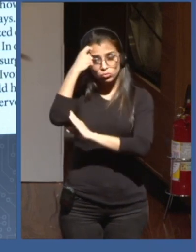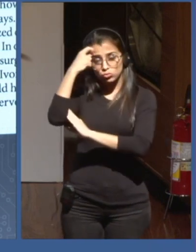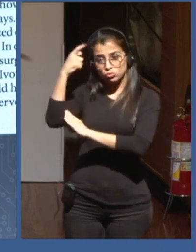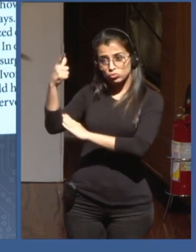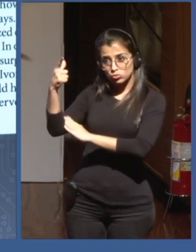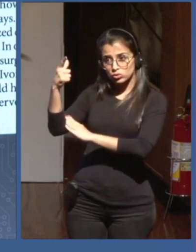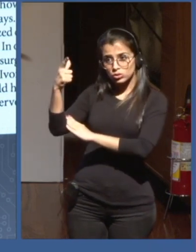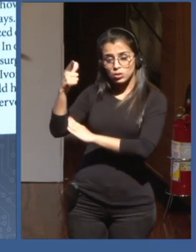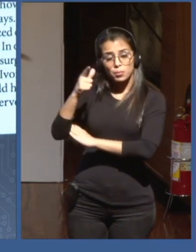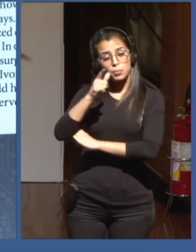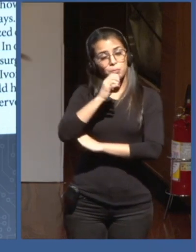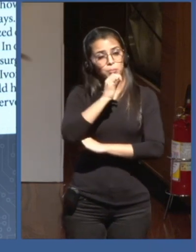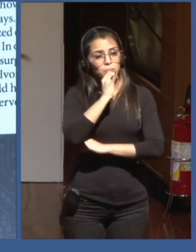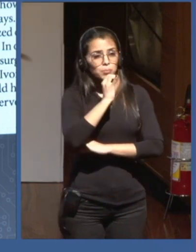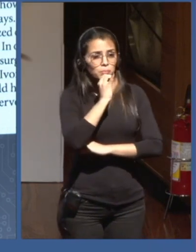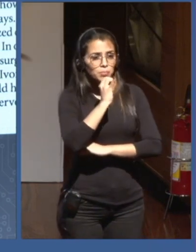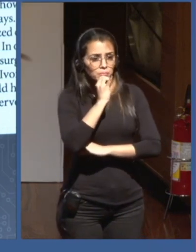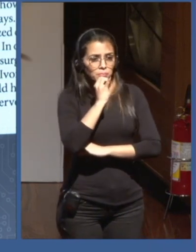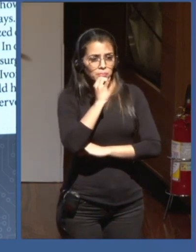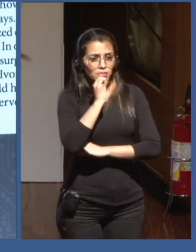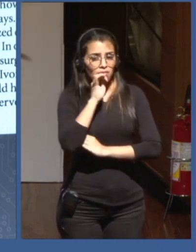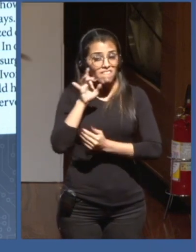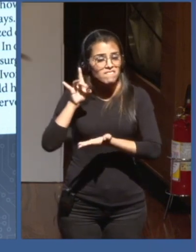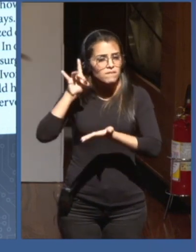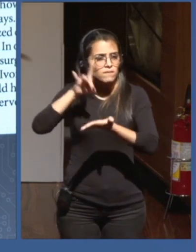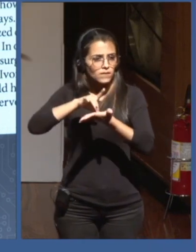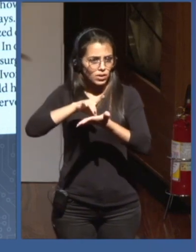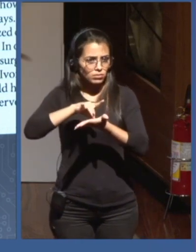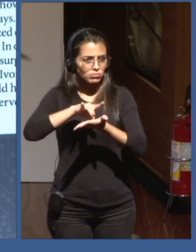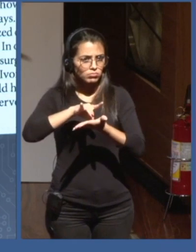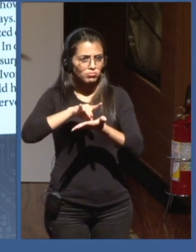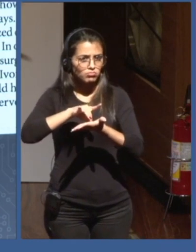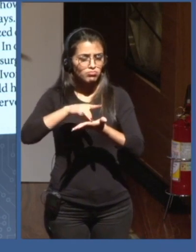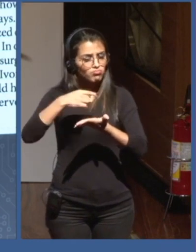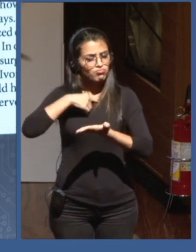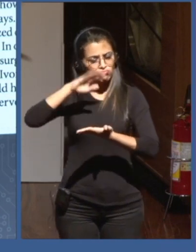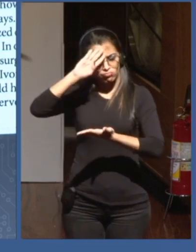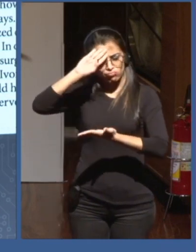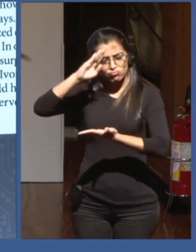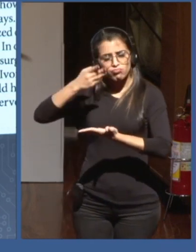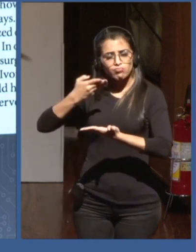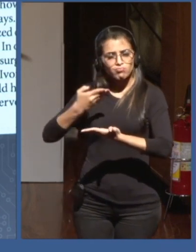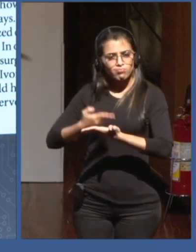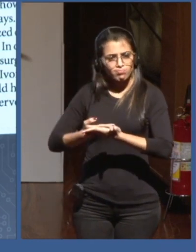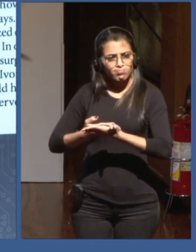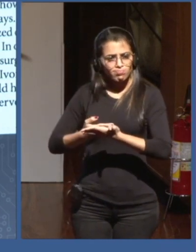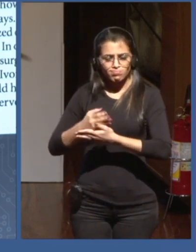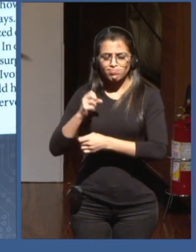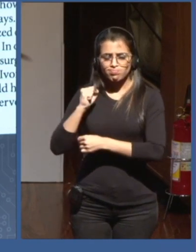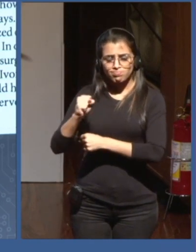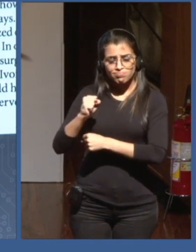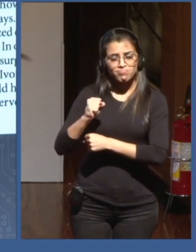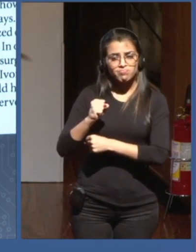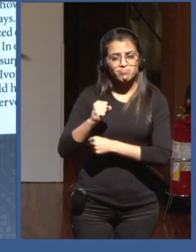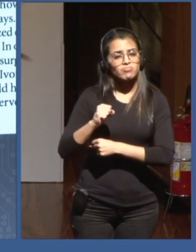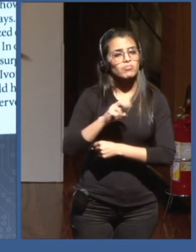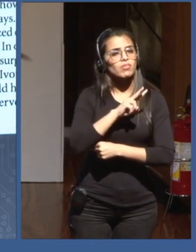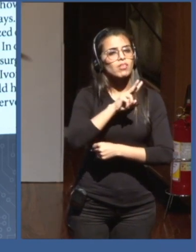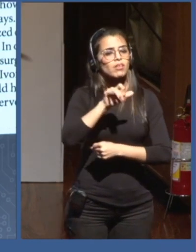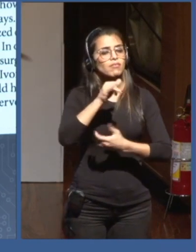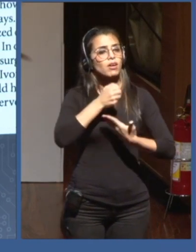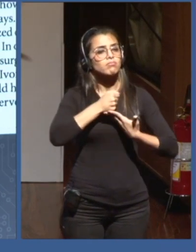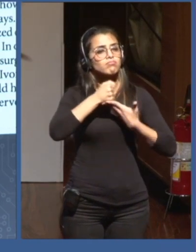for example. And that, I believe, will lead to this sort of future human AI